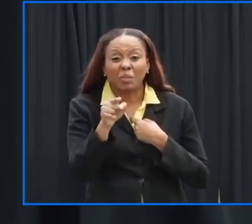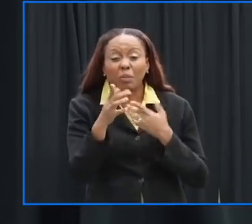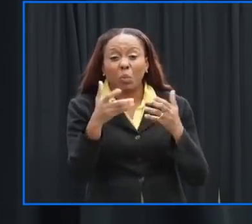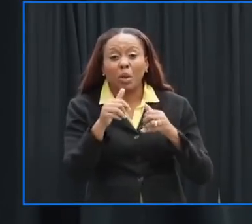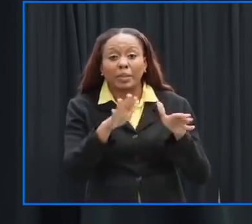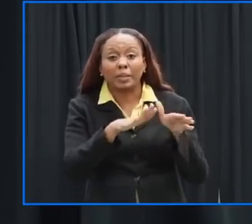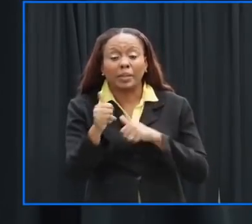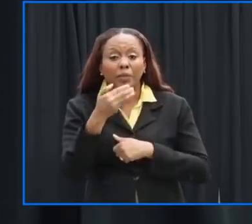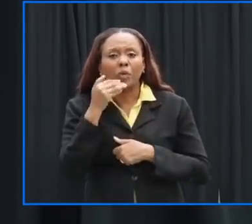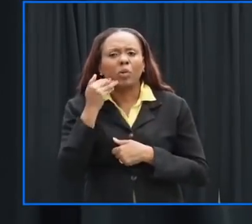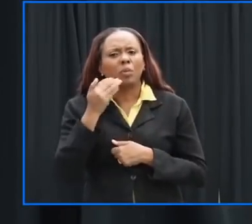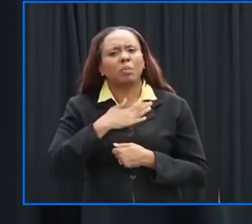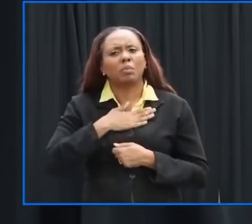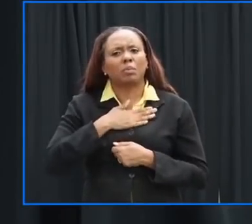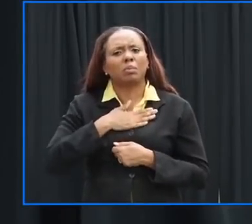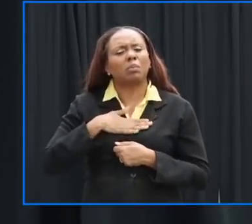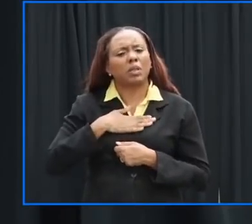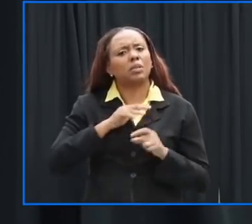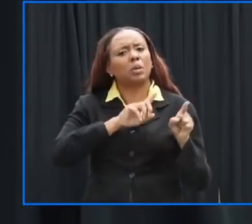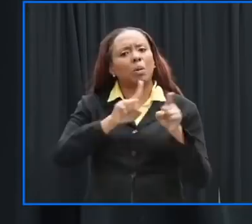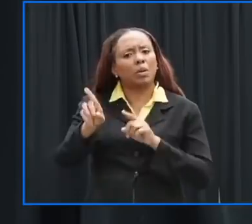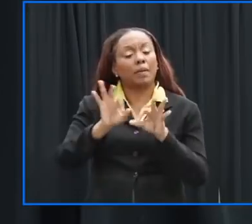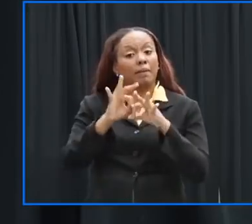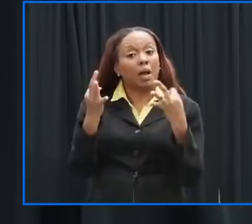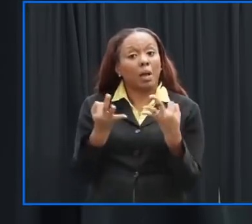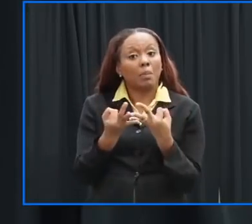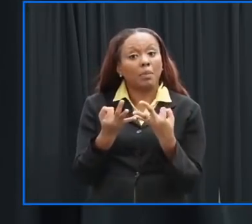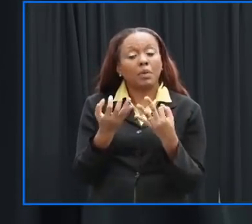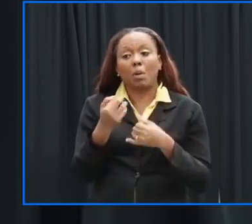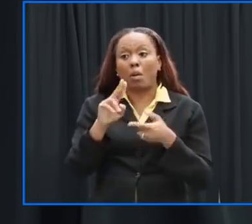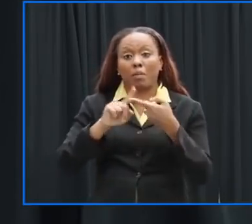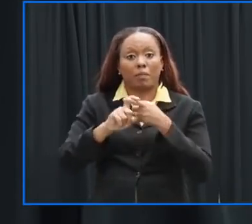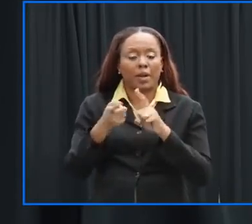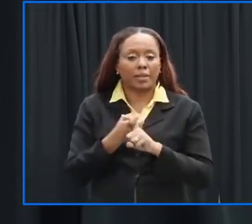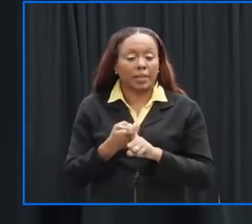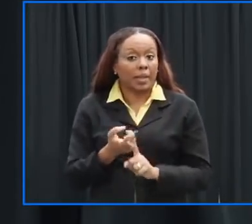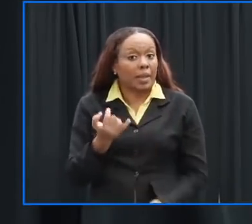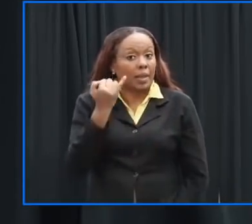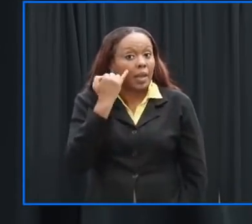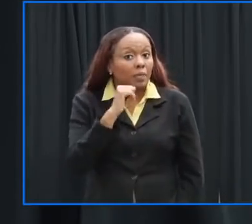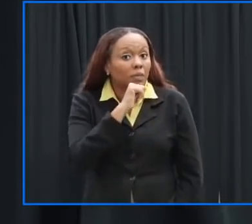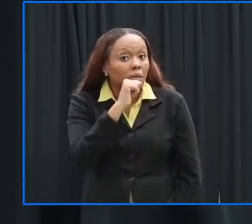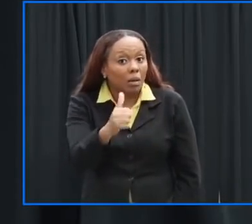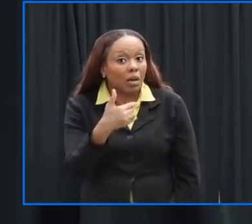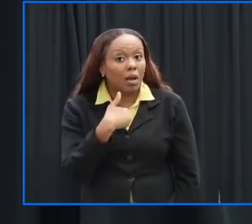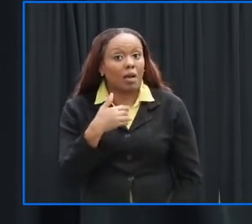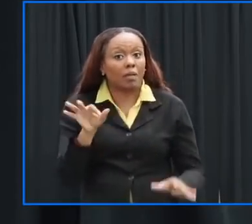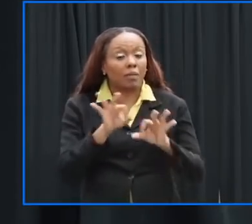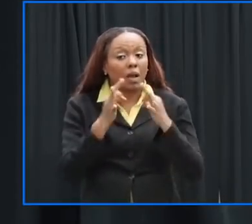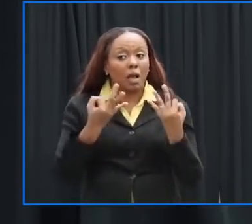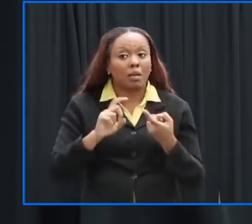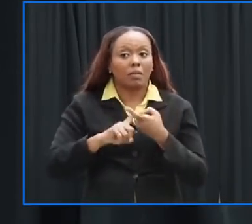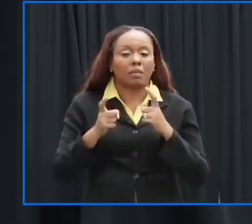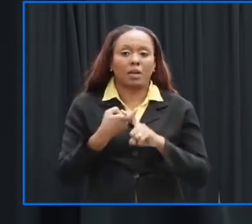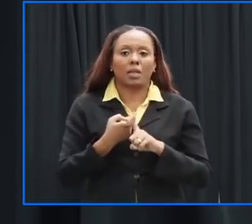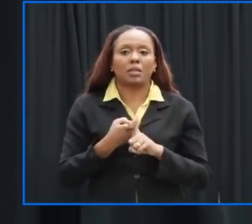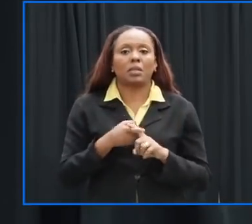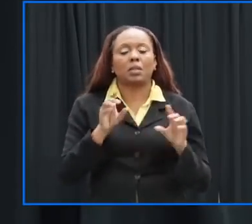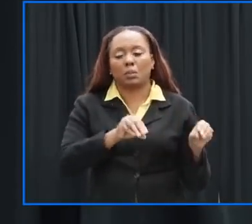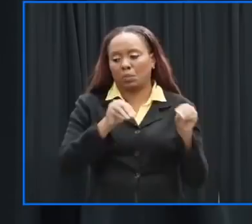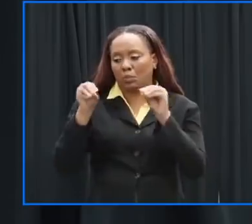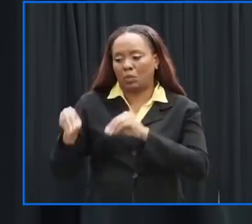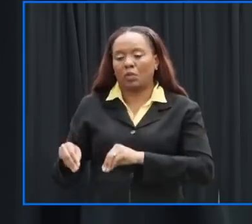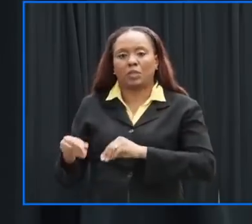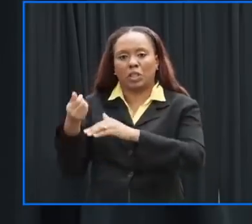with we would advise you to report to the shelter you should at least walk with your own personal